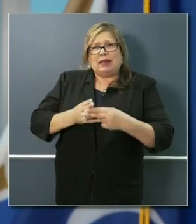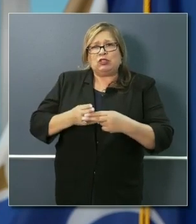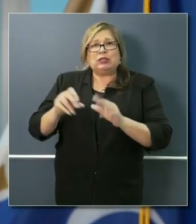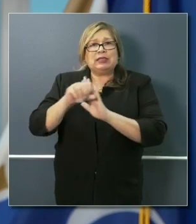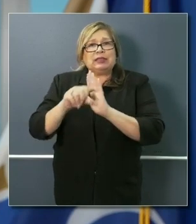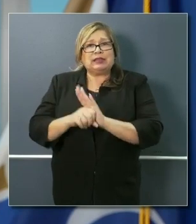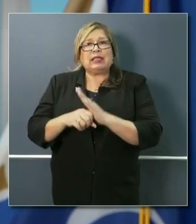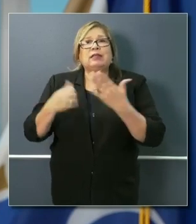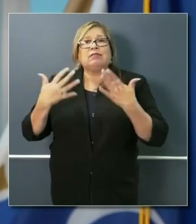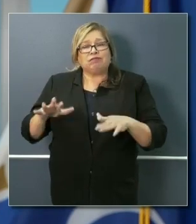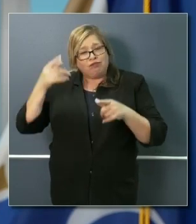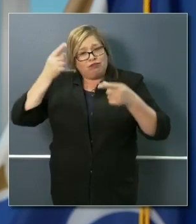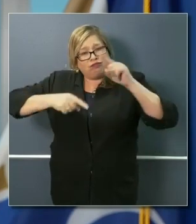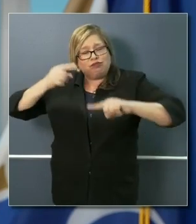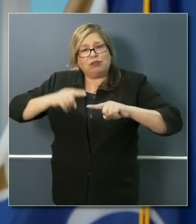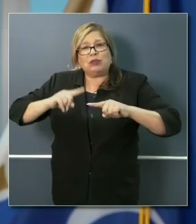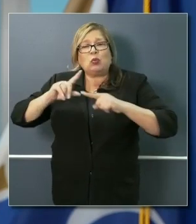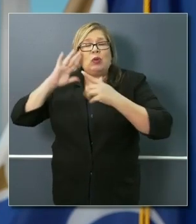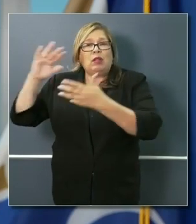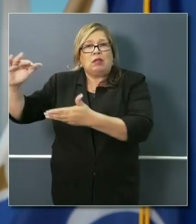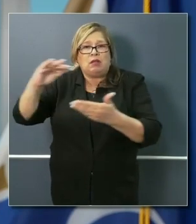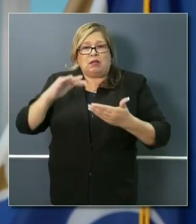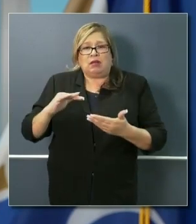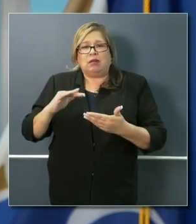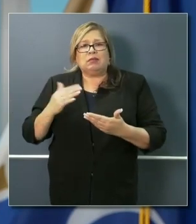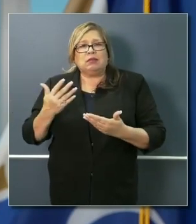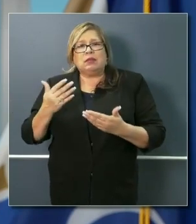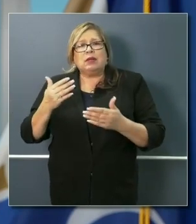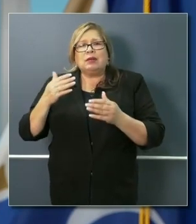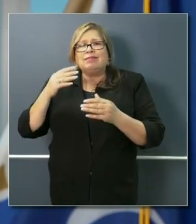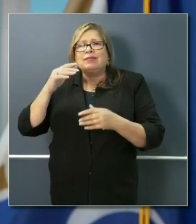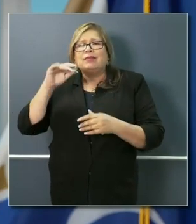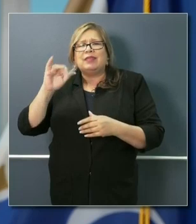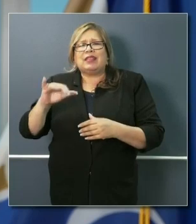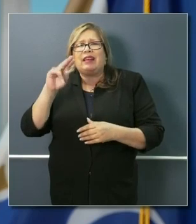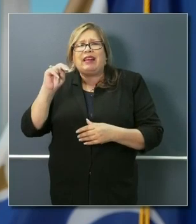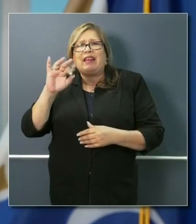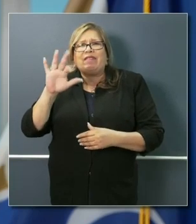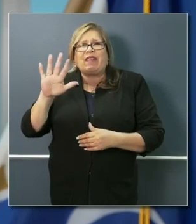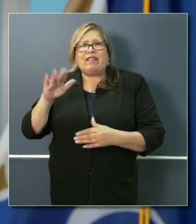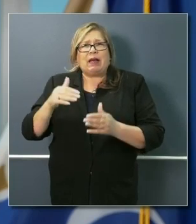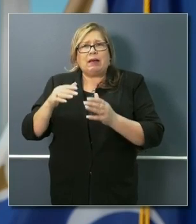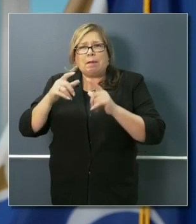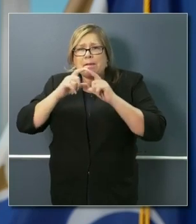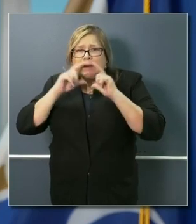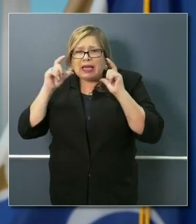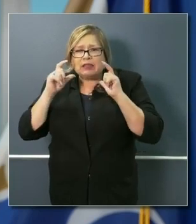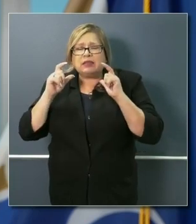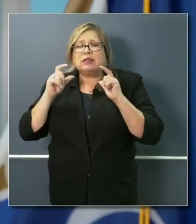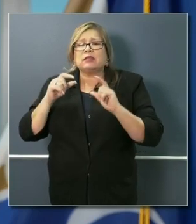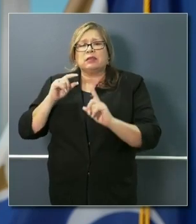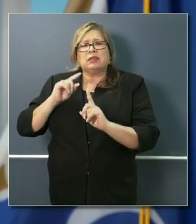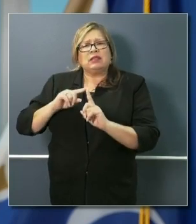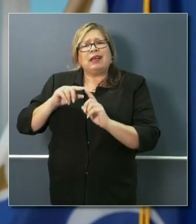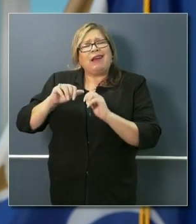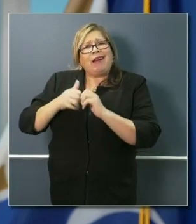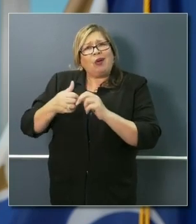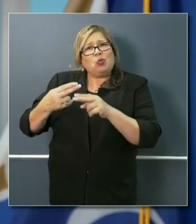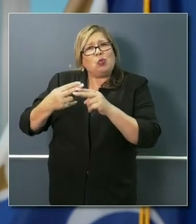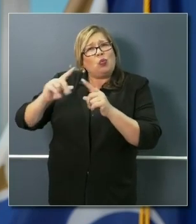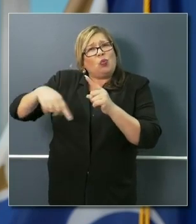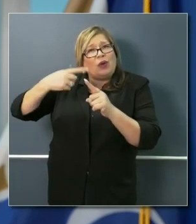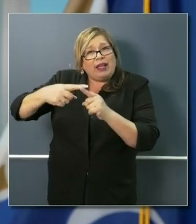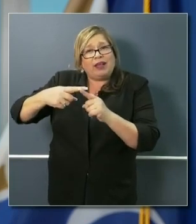more than 100 million N95 masks. I'm wondering, can you tell us anything about how soon nurses and health care